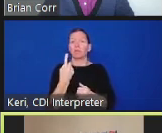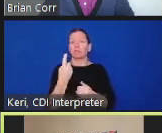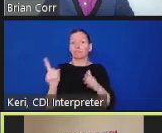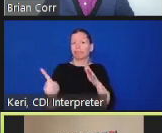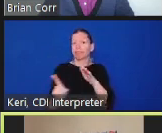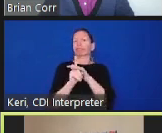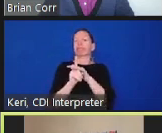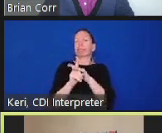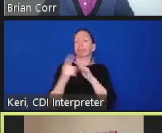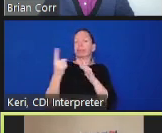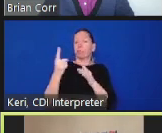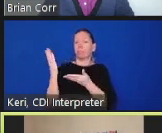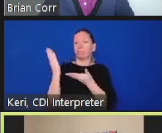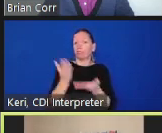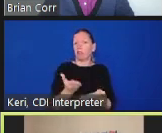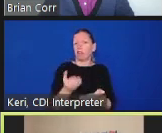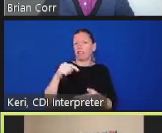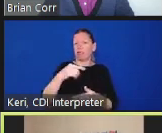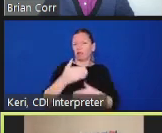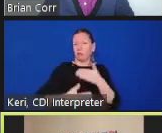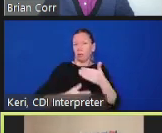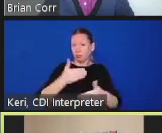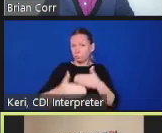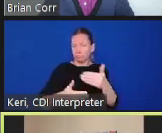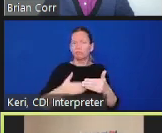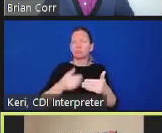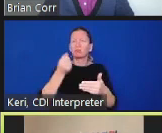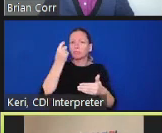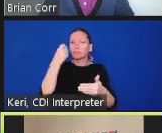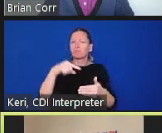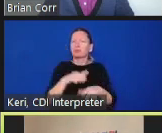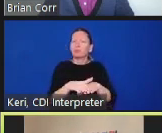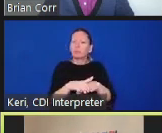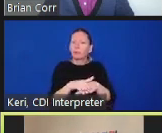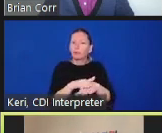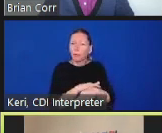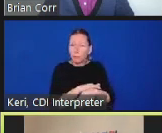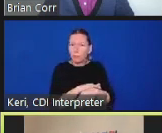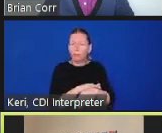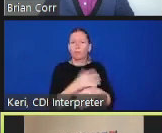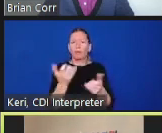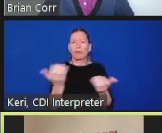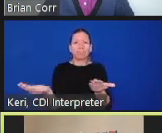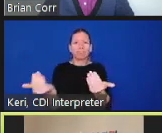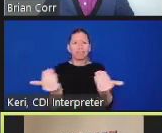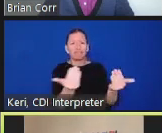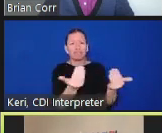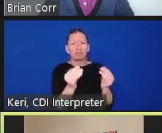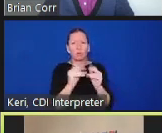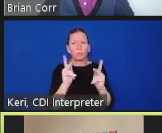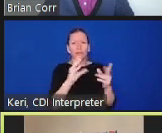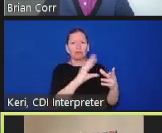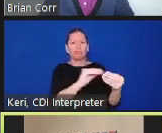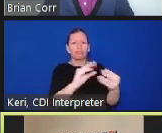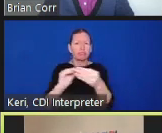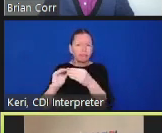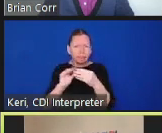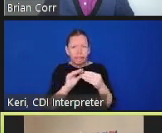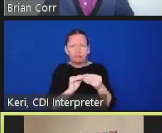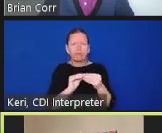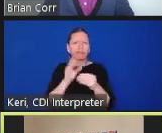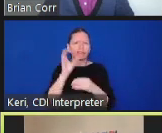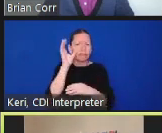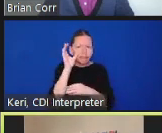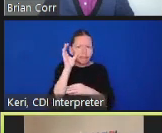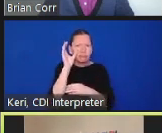can be heard and considered. And I want to let everyone know, again, I support that recommendation. The